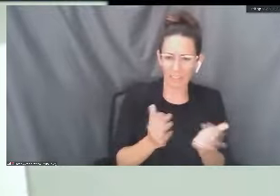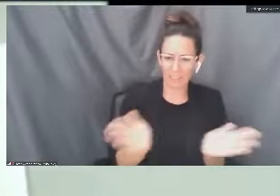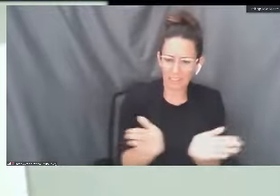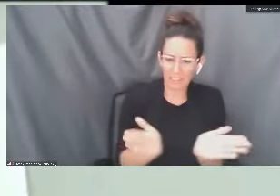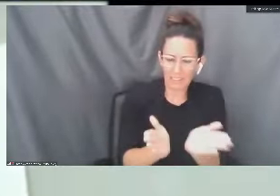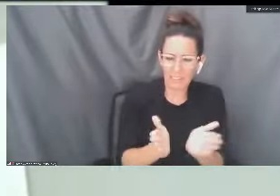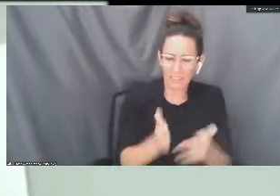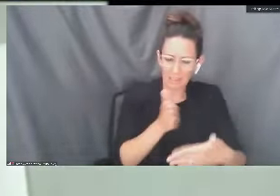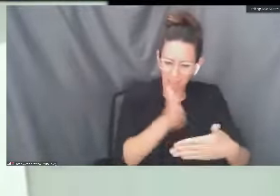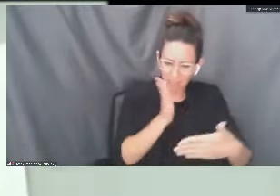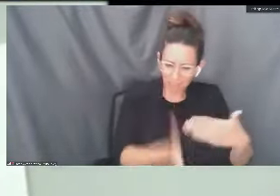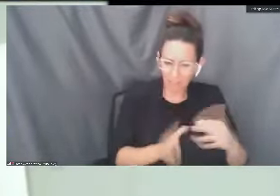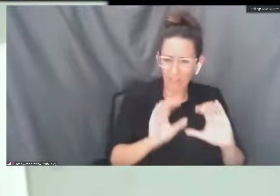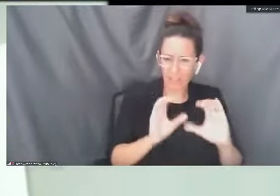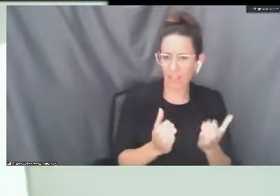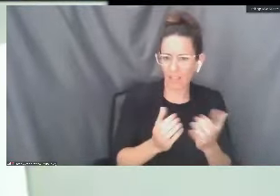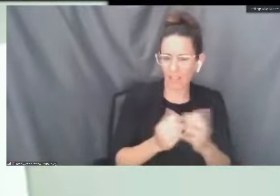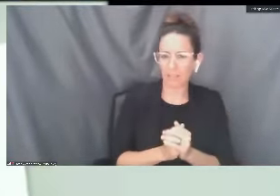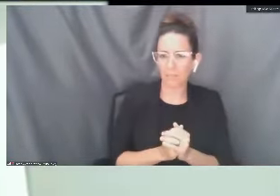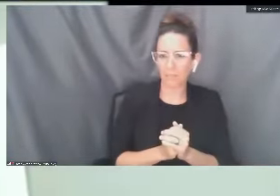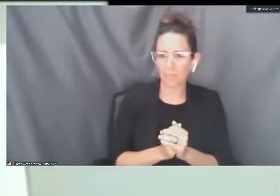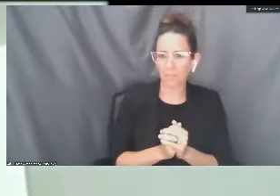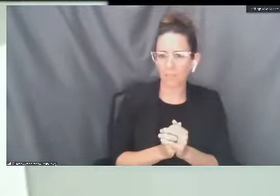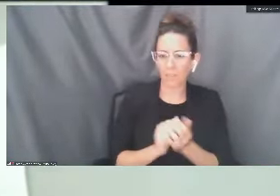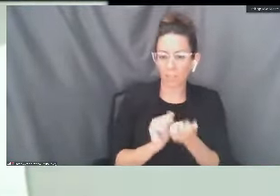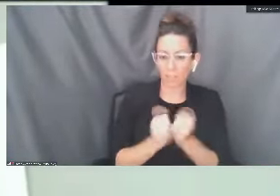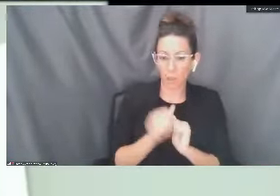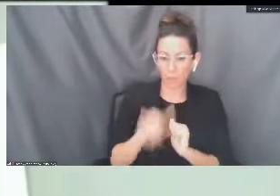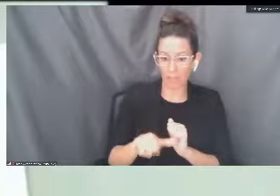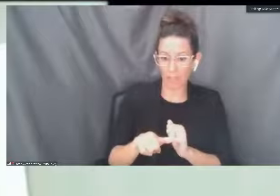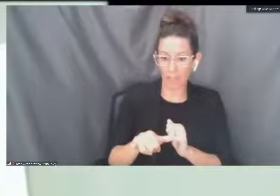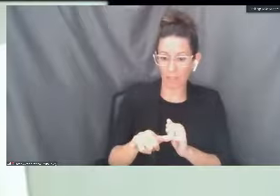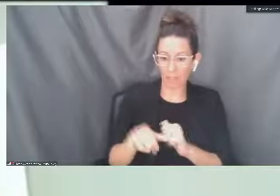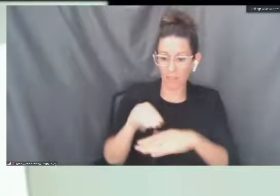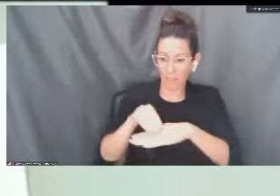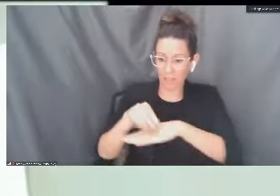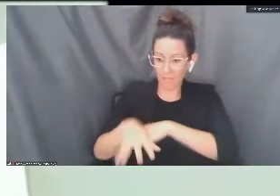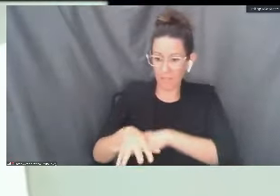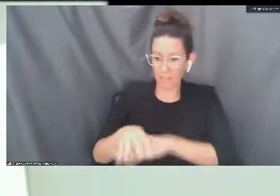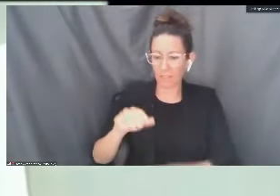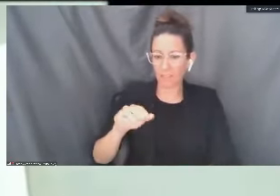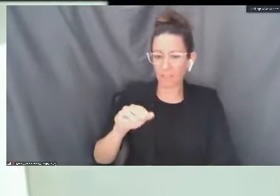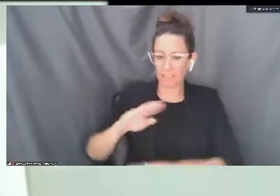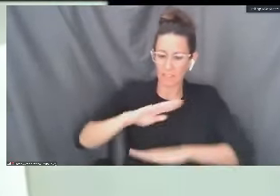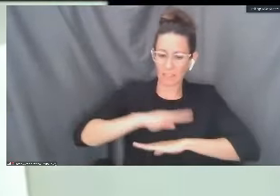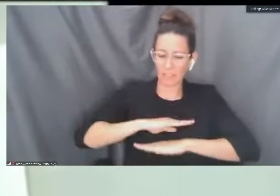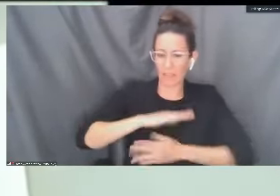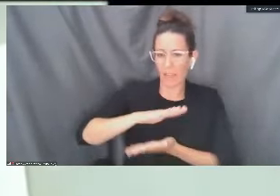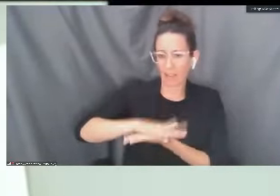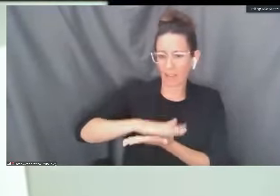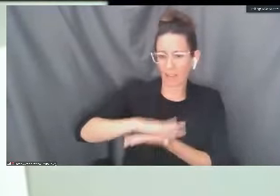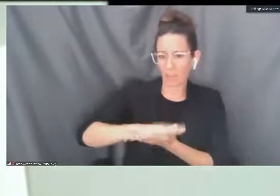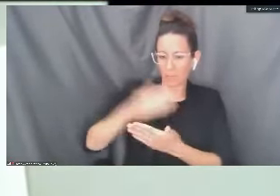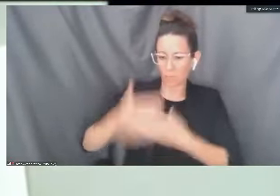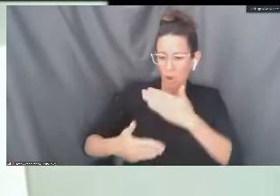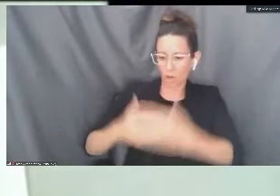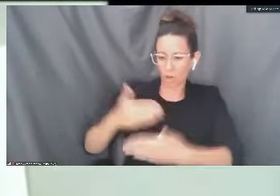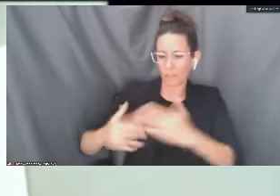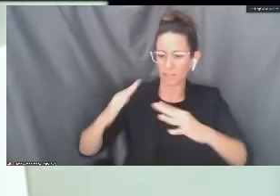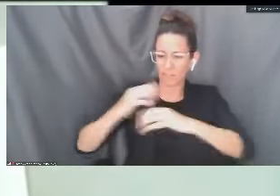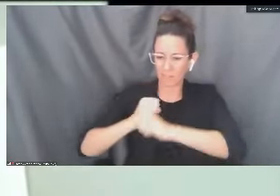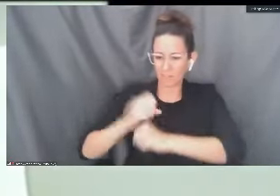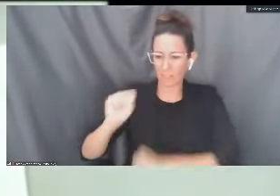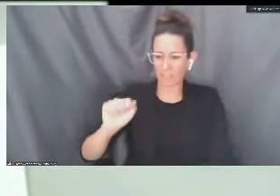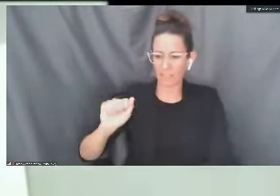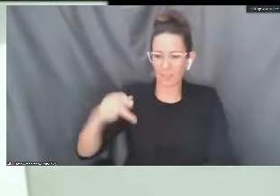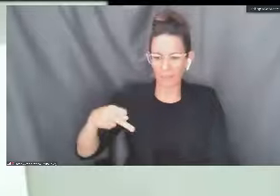to complete the course. So let's talk about how this affects satisfactory academic progress, because that's what that means when we say SAP. And that's that's related